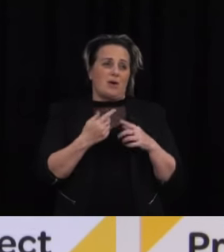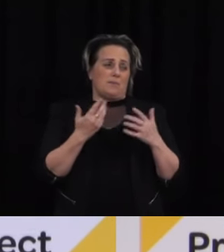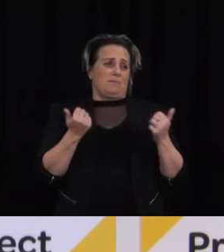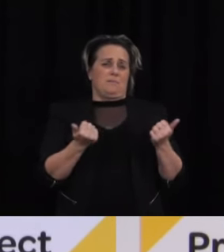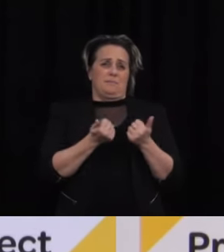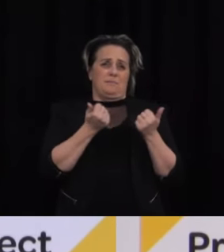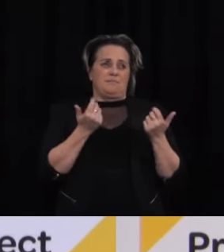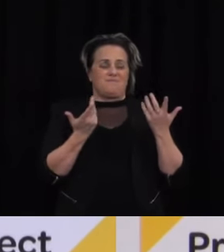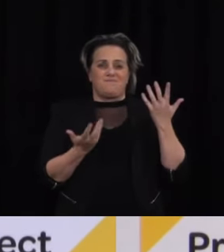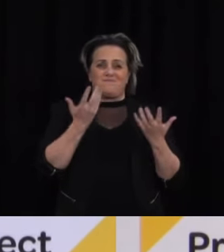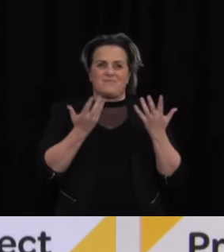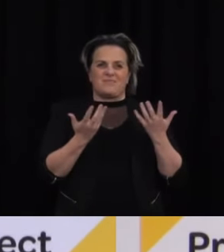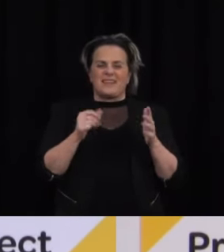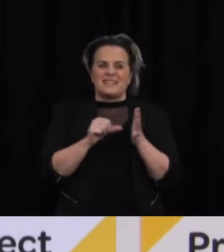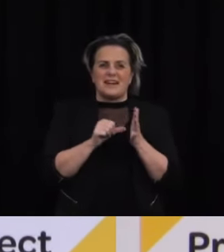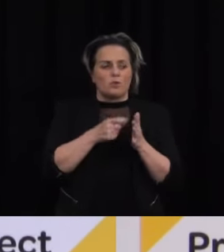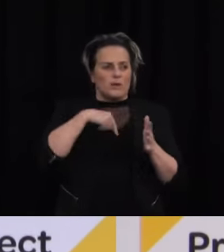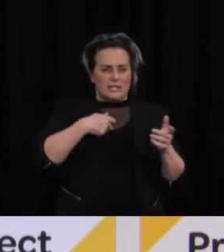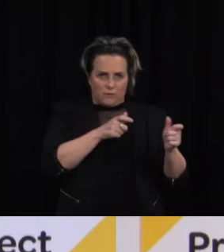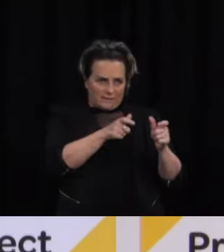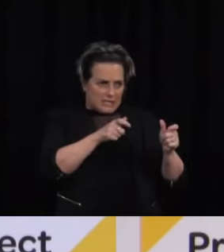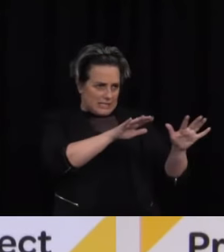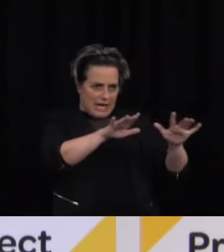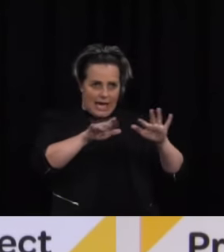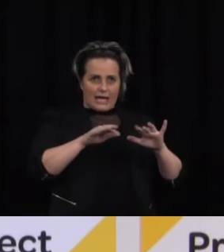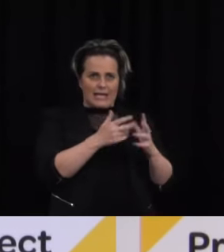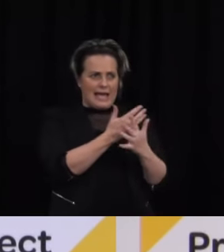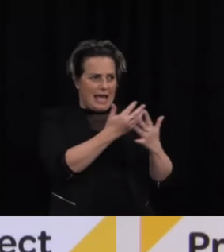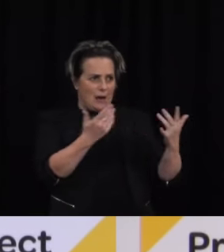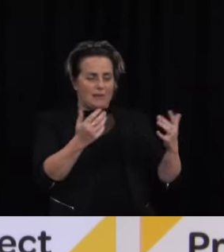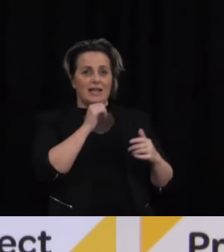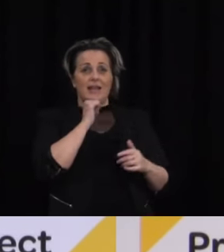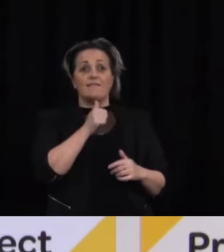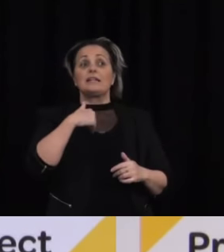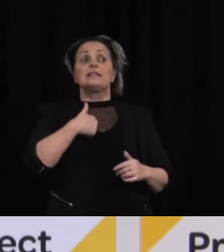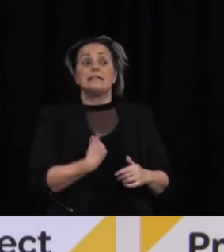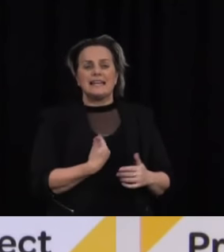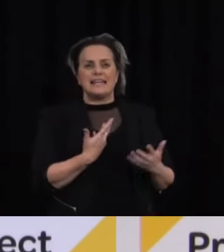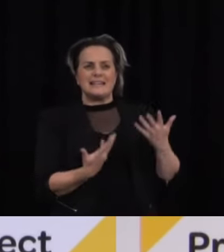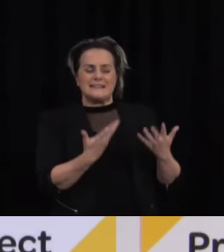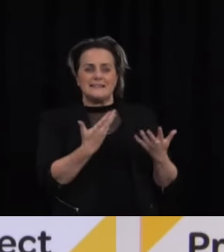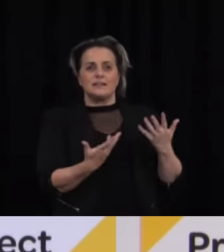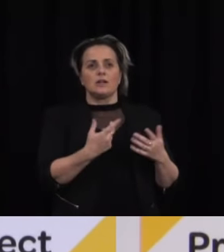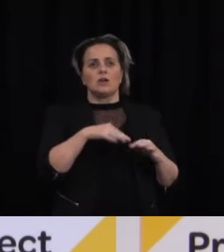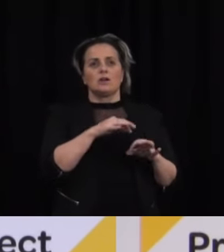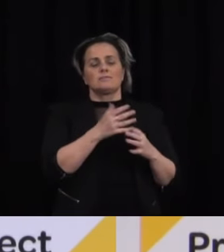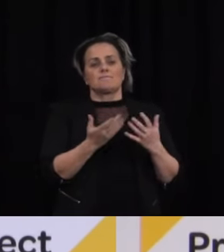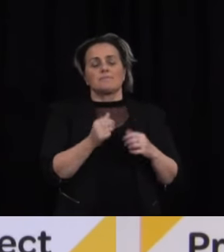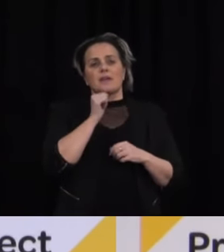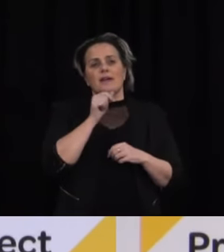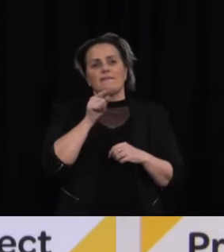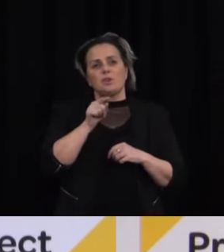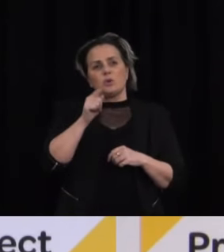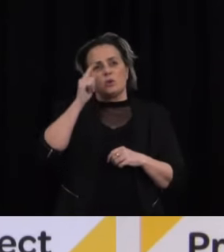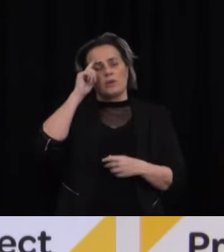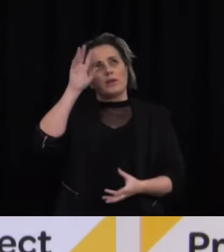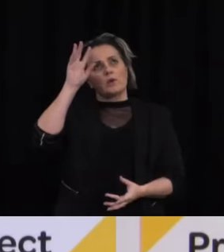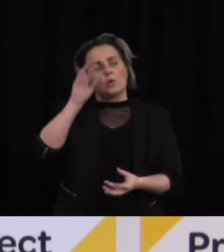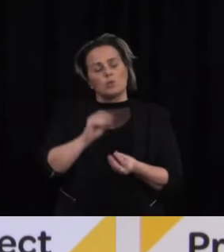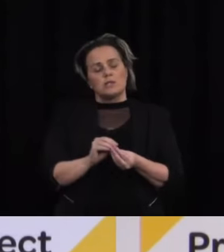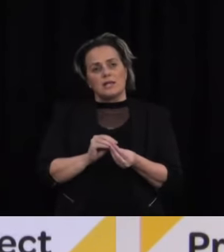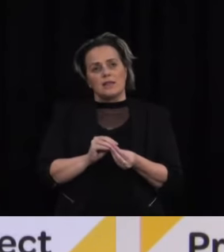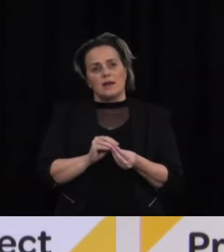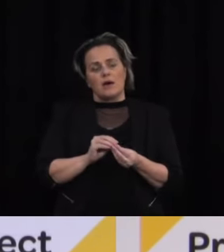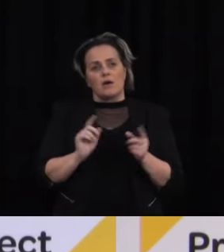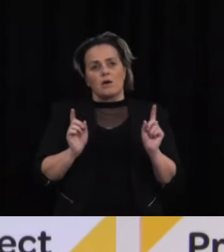have some ability to be able to facilitate that where it is justified. We're not talking large numbers. If you added up all of the